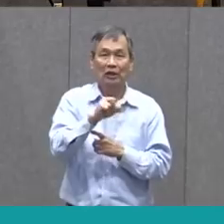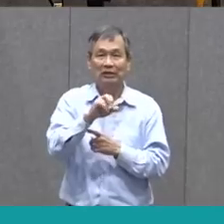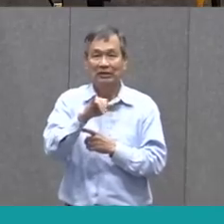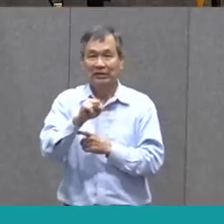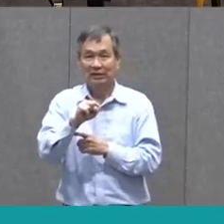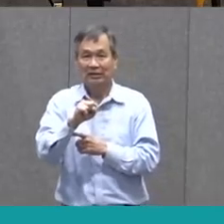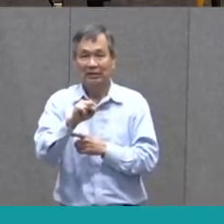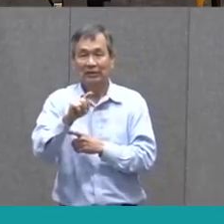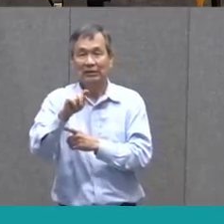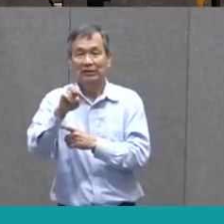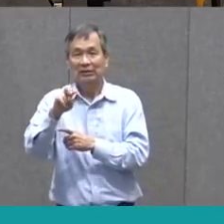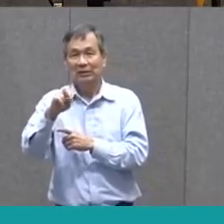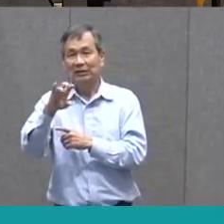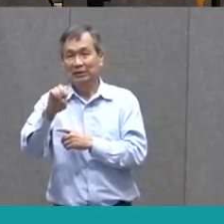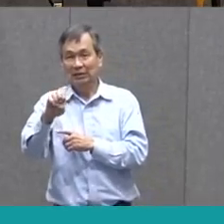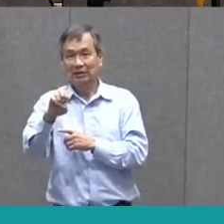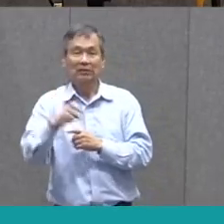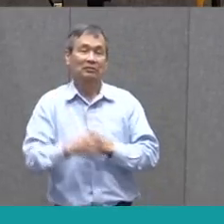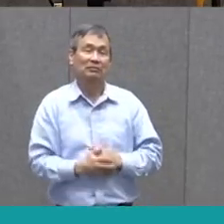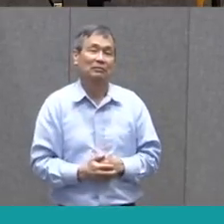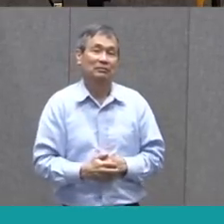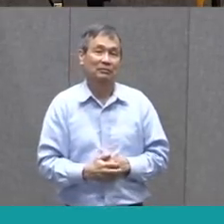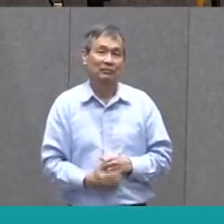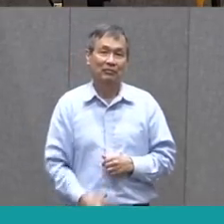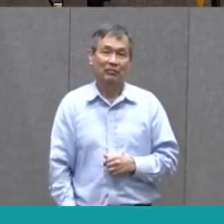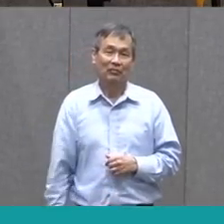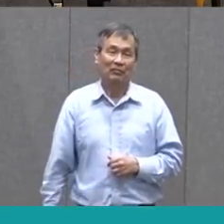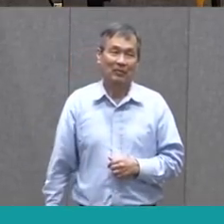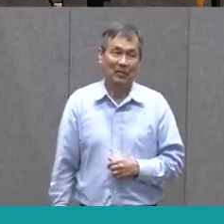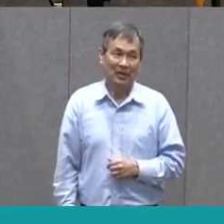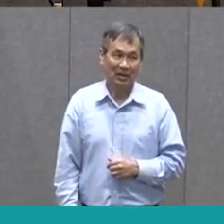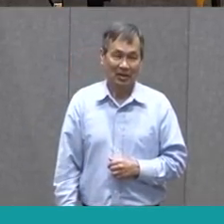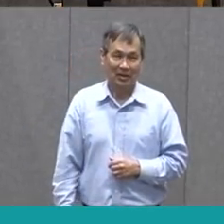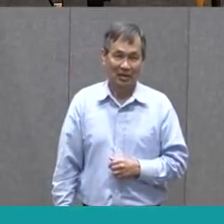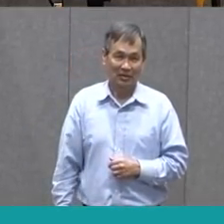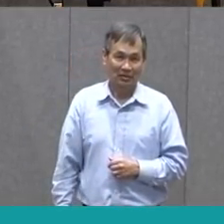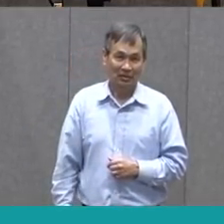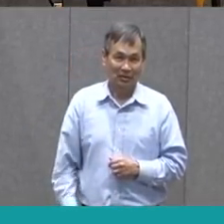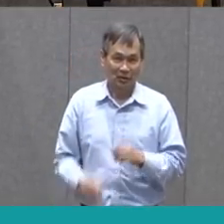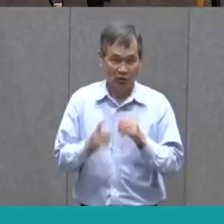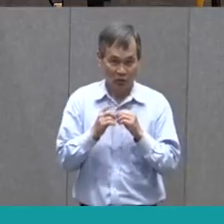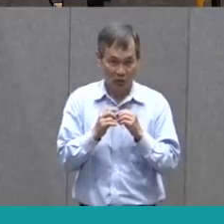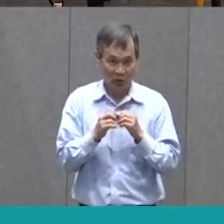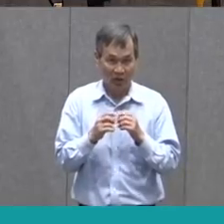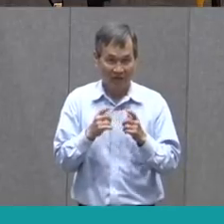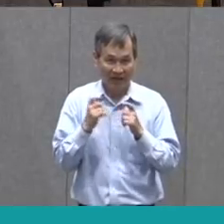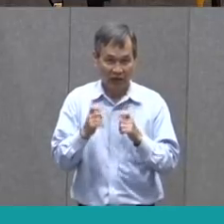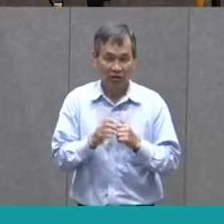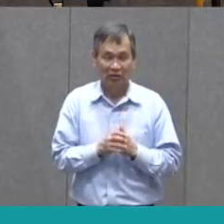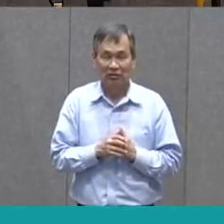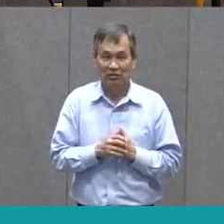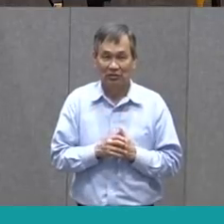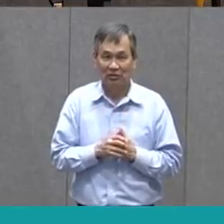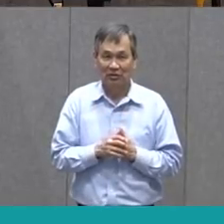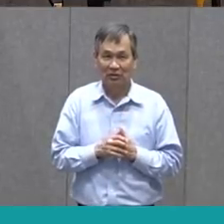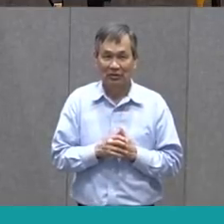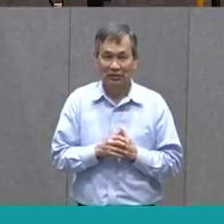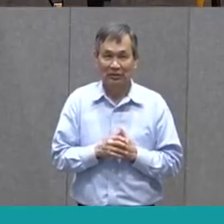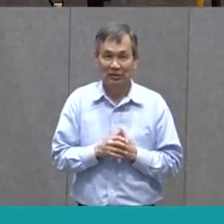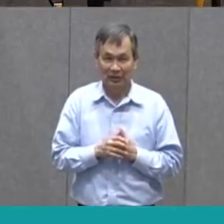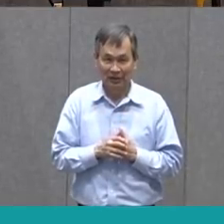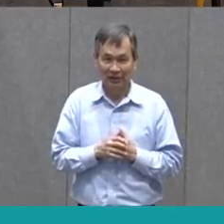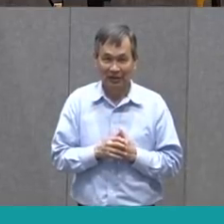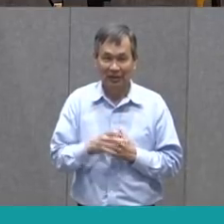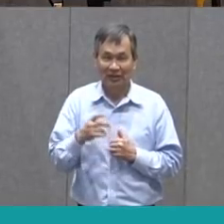Per-si-s-tent. Persistent. This time. Can you do it fast? Ready? Per